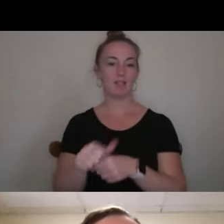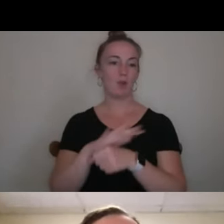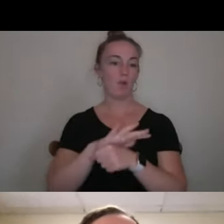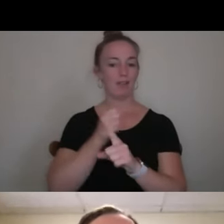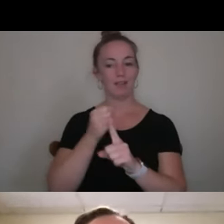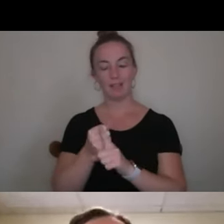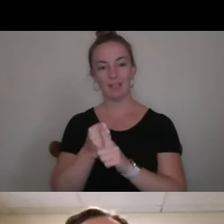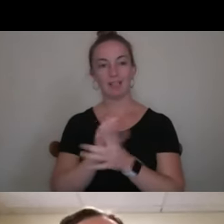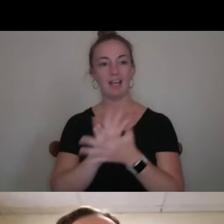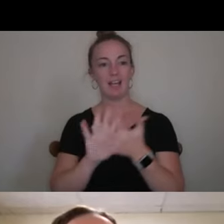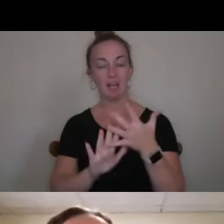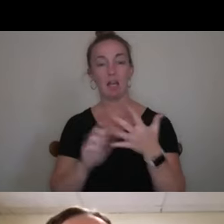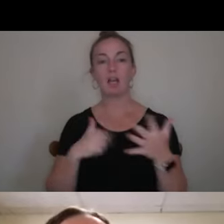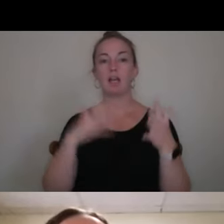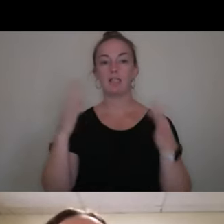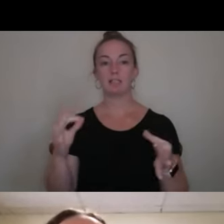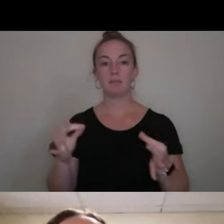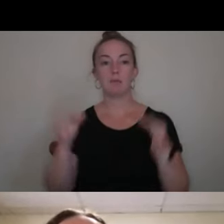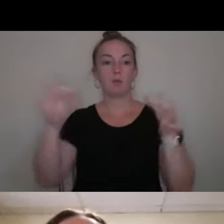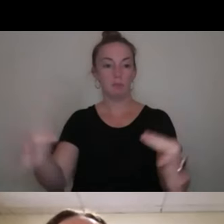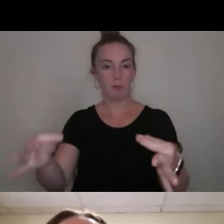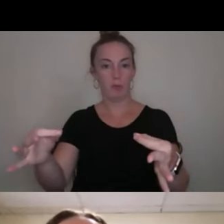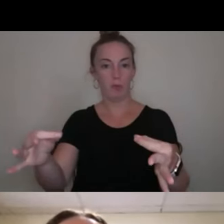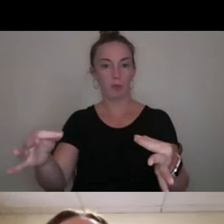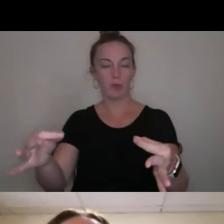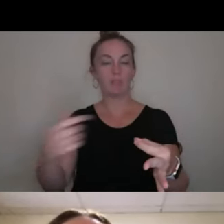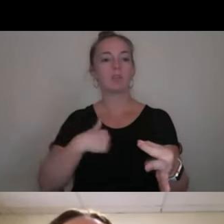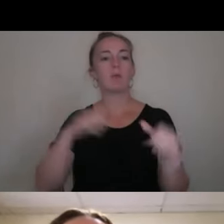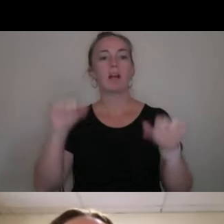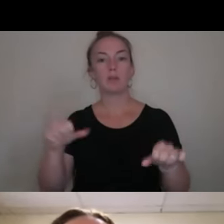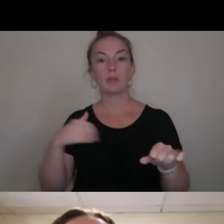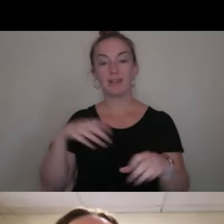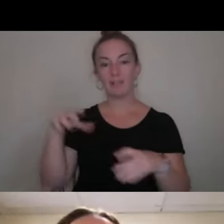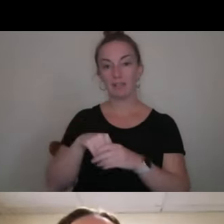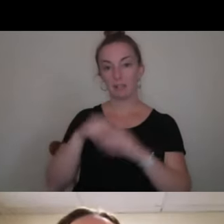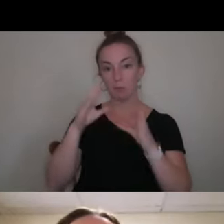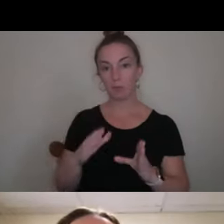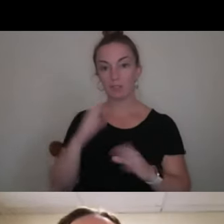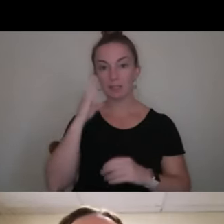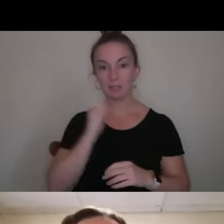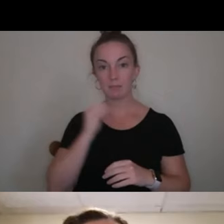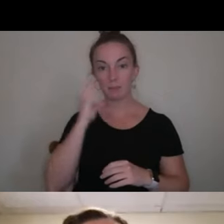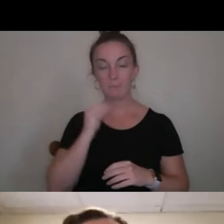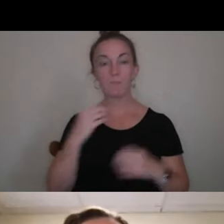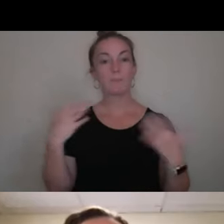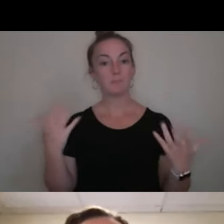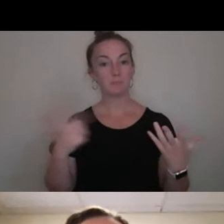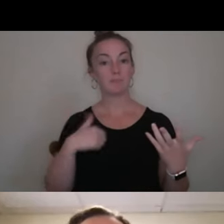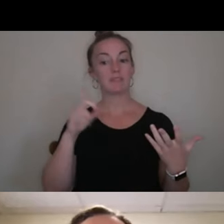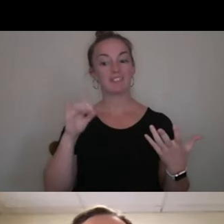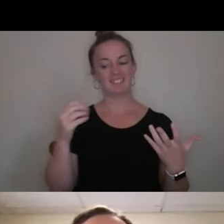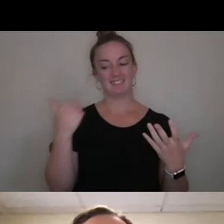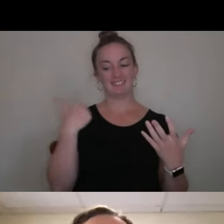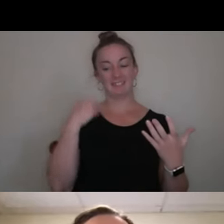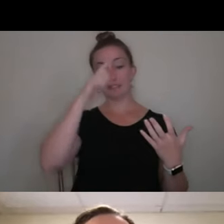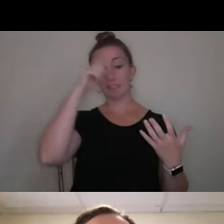of that. So I decided to postpone it just so that I could have an in-person experience. And so I was able to do that this past